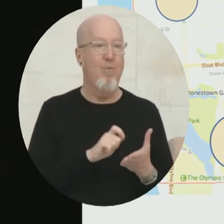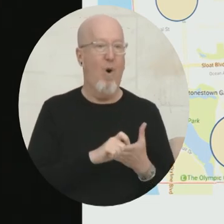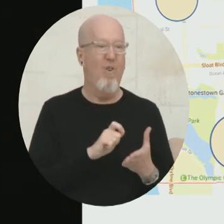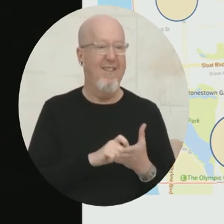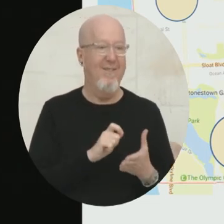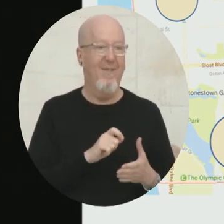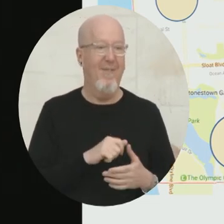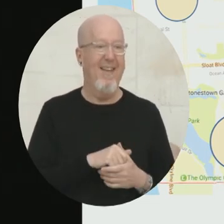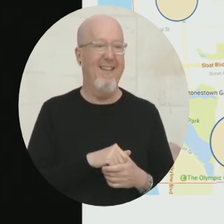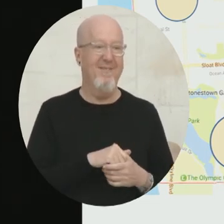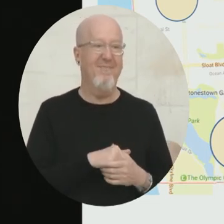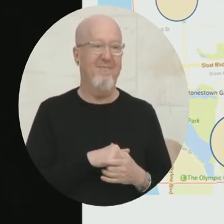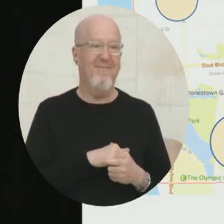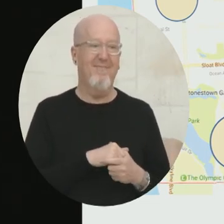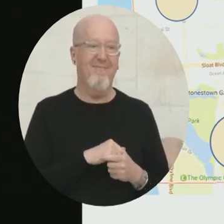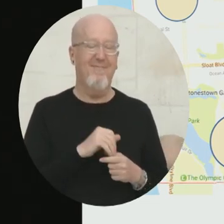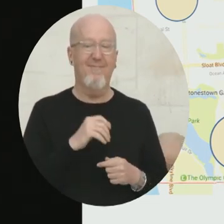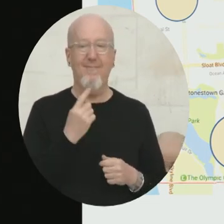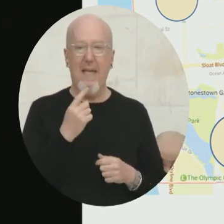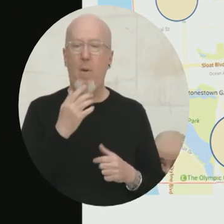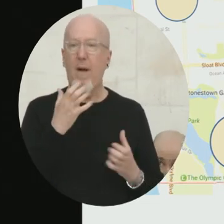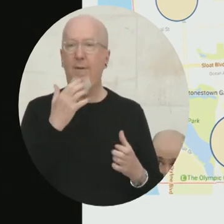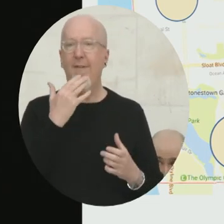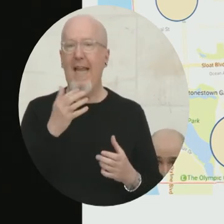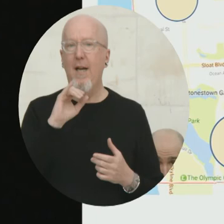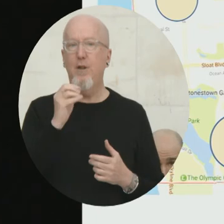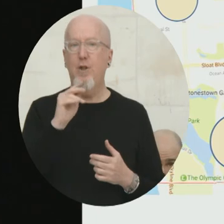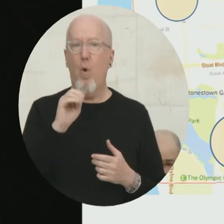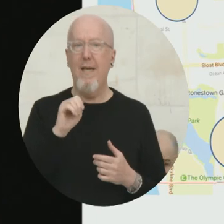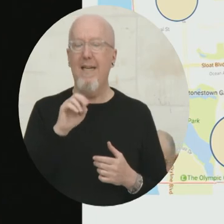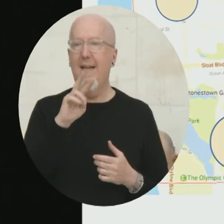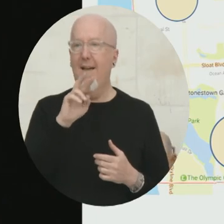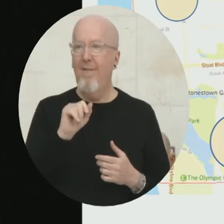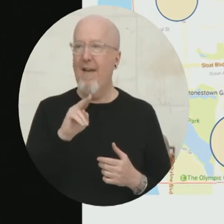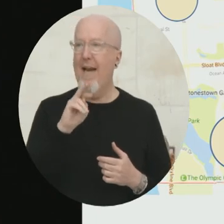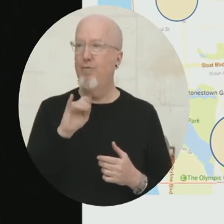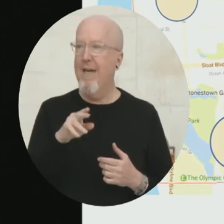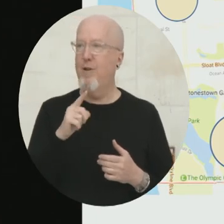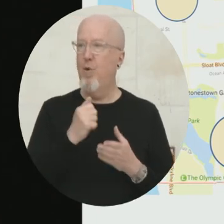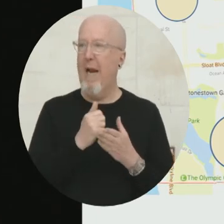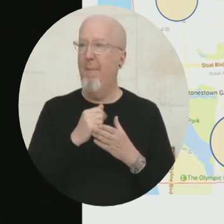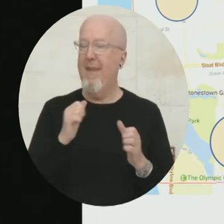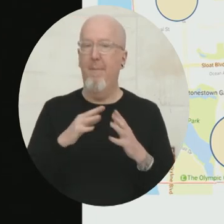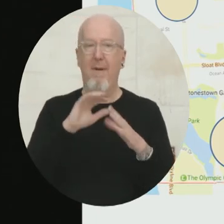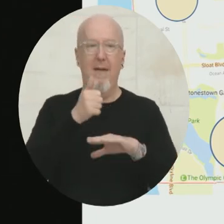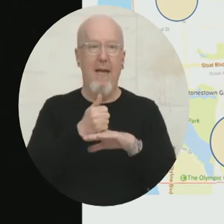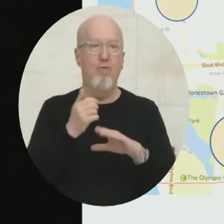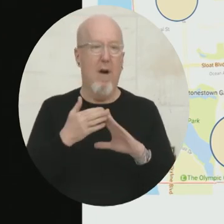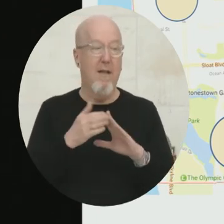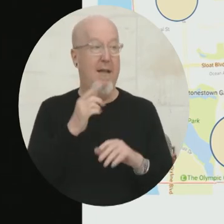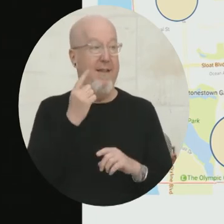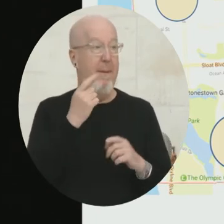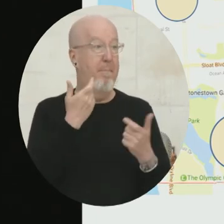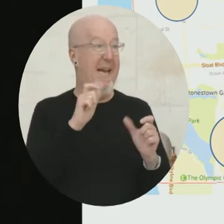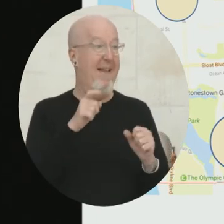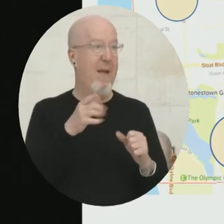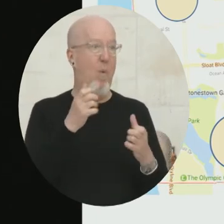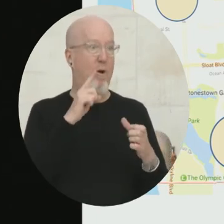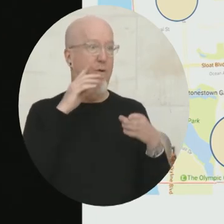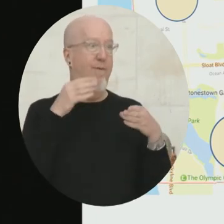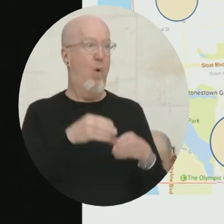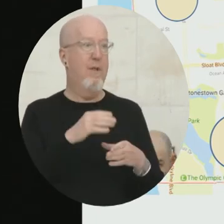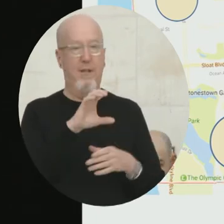nickel yet. And I want to thank Joni Van Ryn for helping them get up and running because the big lift they want to focus on is CERT